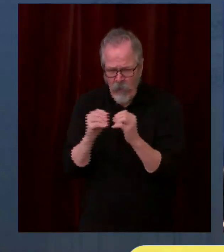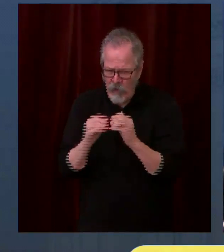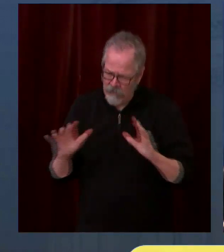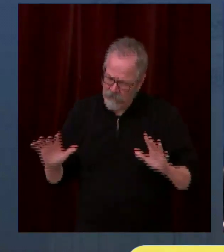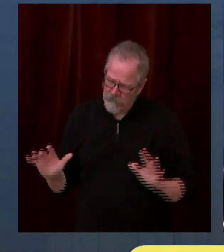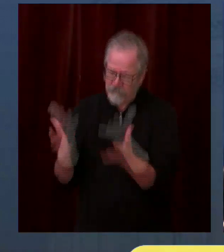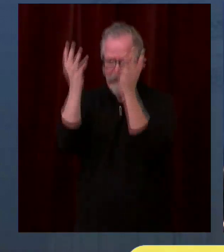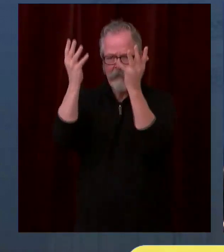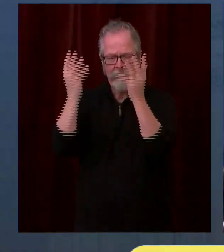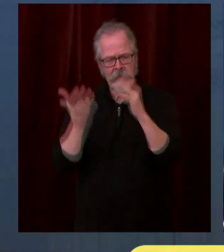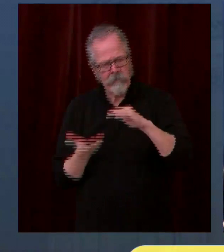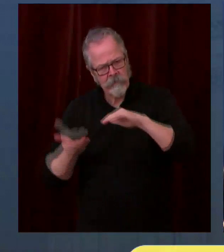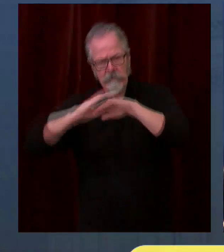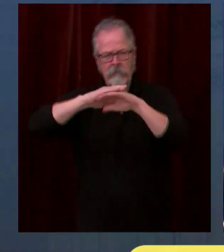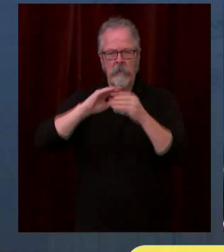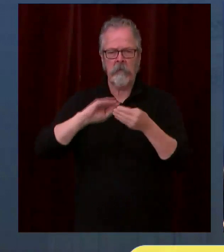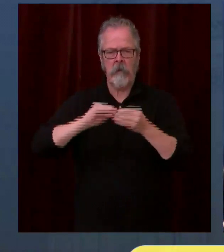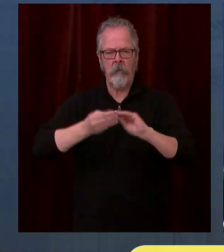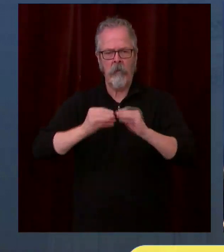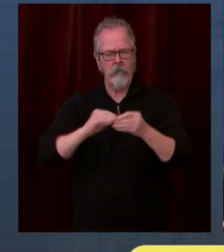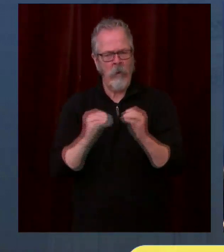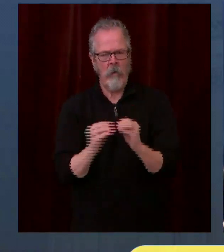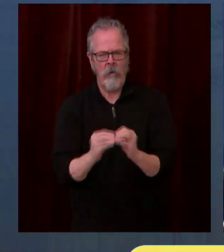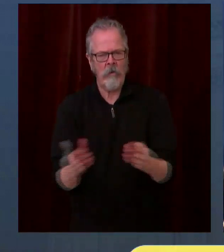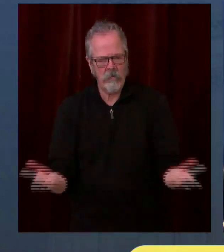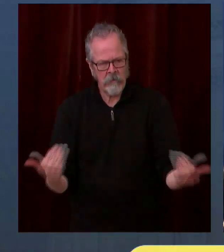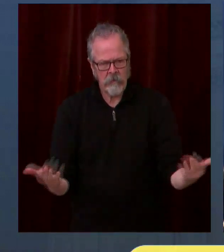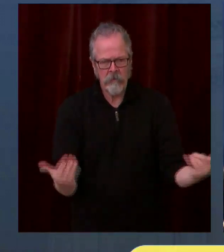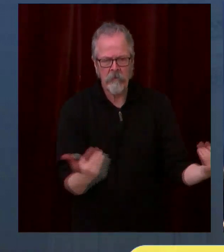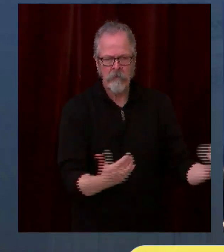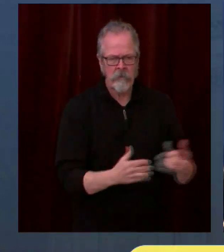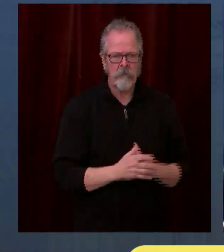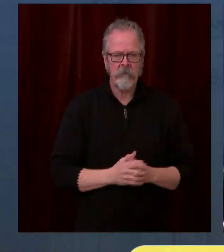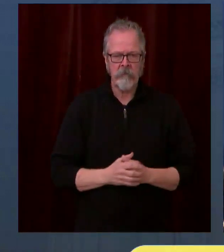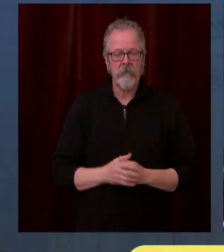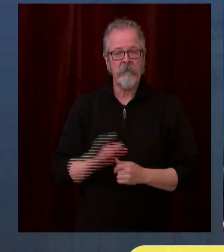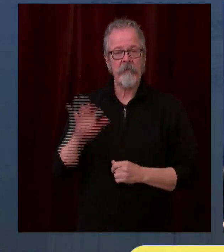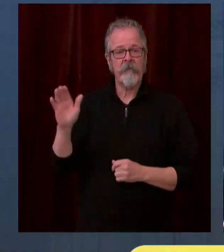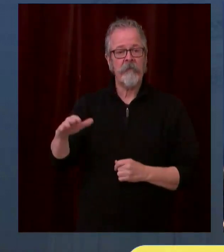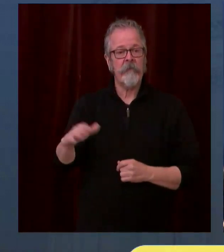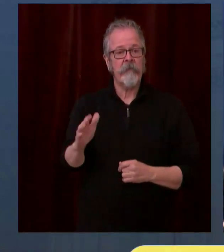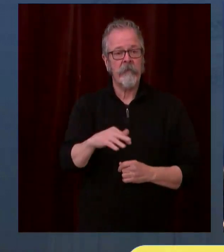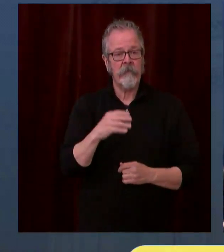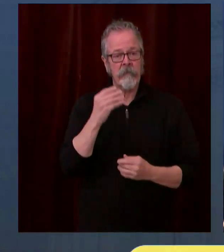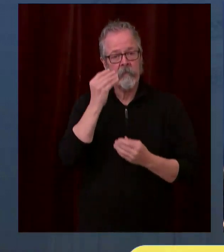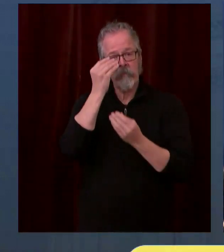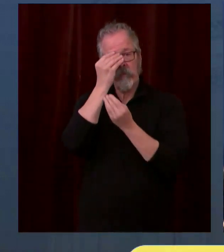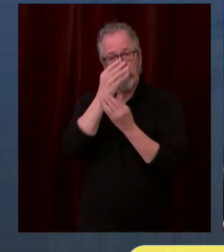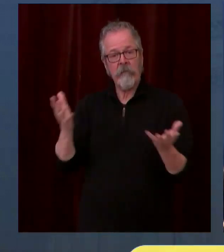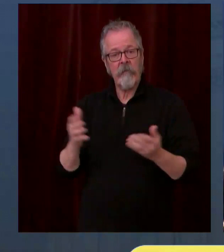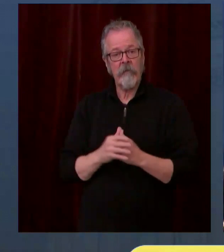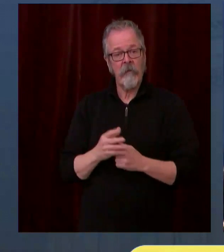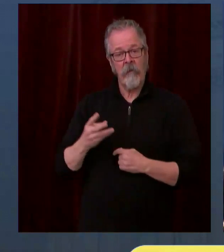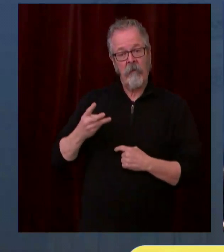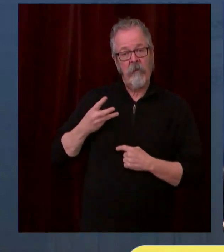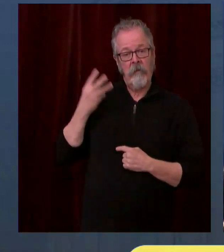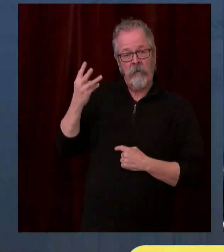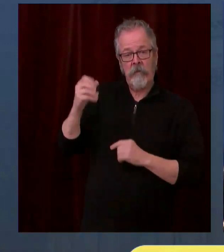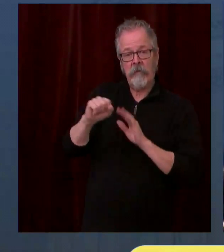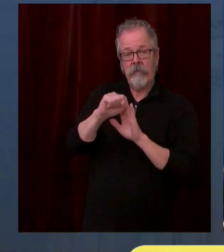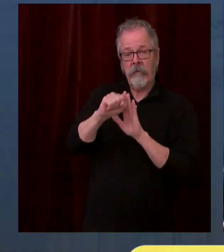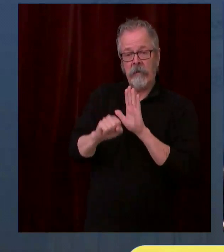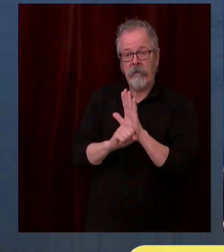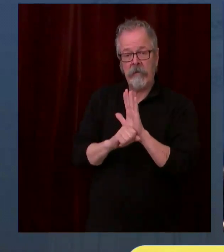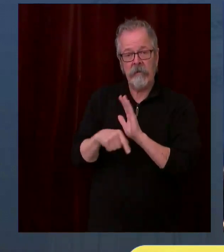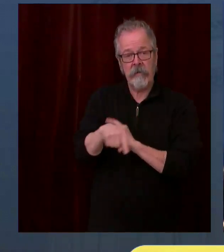announcing that effective immediately, Washington will move statewide to phase 1b of vaccinations.